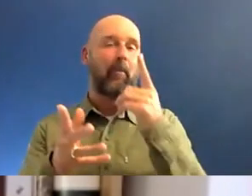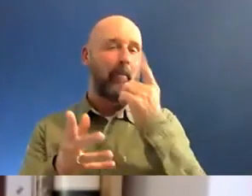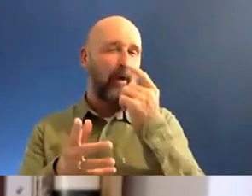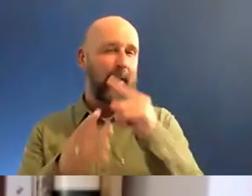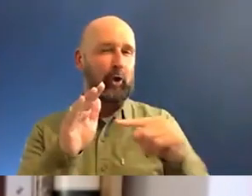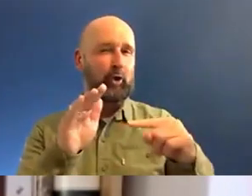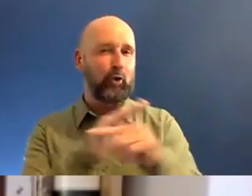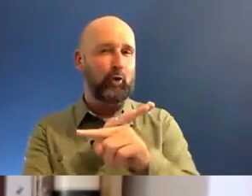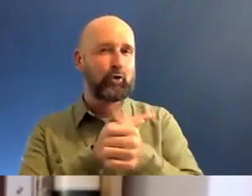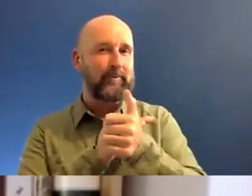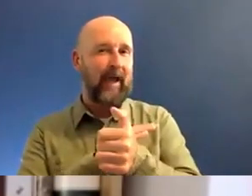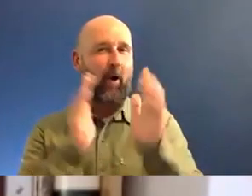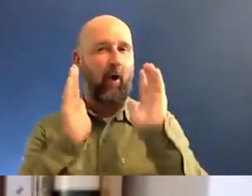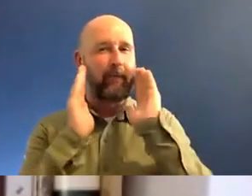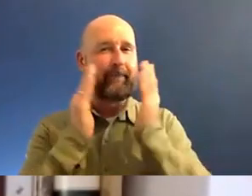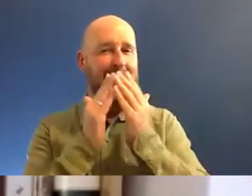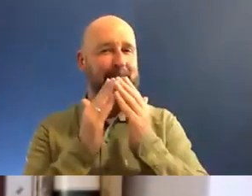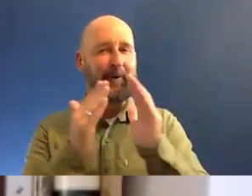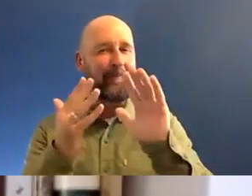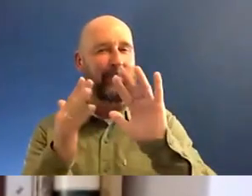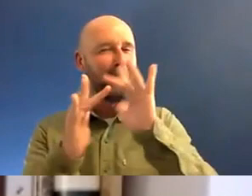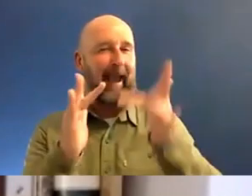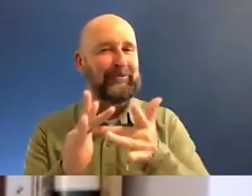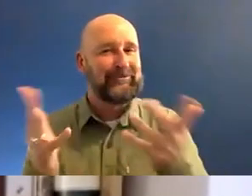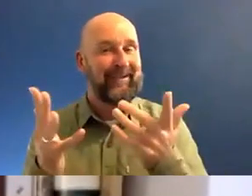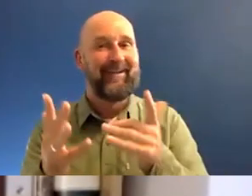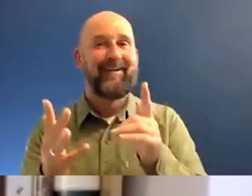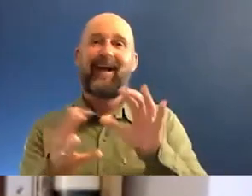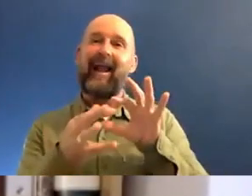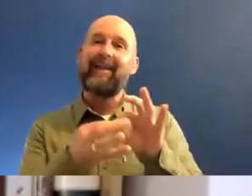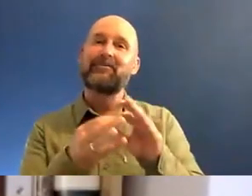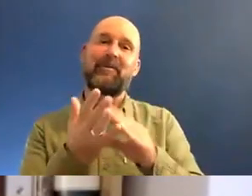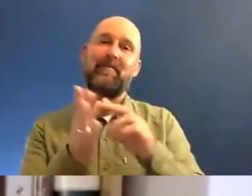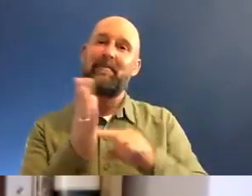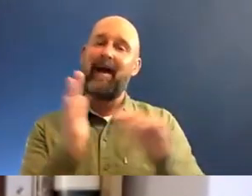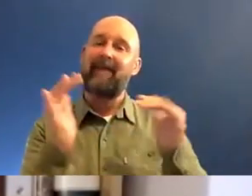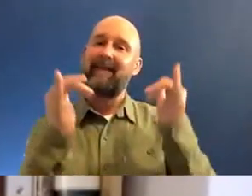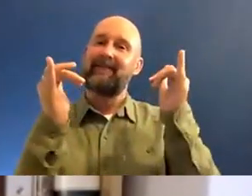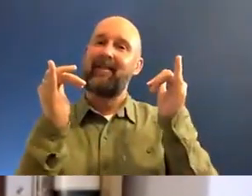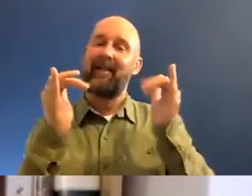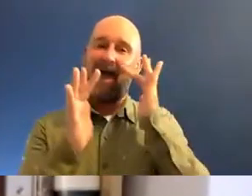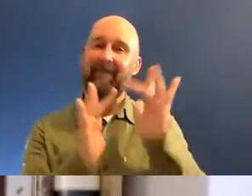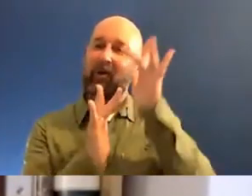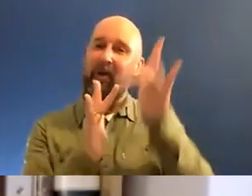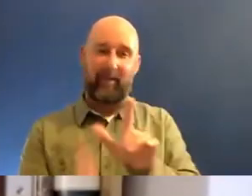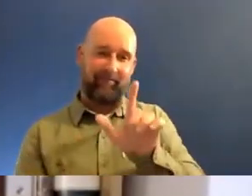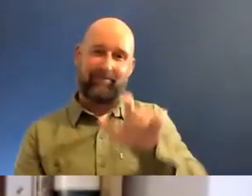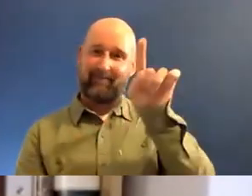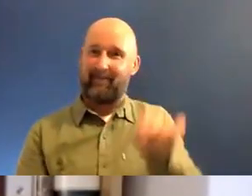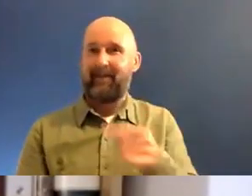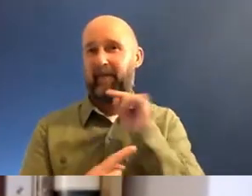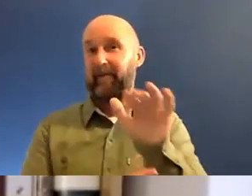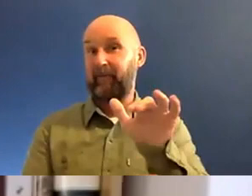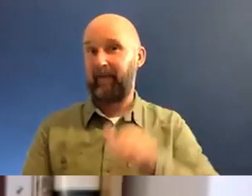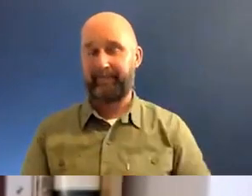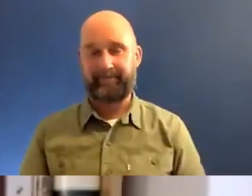YouTube channel or a Facebook page somewhere linked to the Muslim Arts and Culture Festival. If you go onto the website, there'll be some information about where you can see